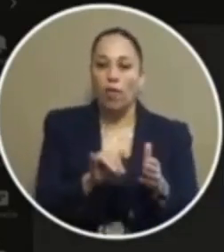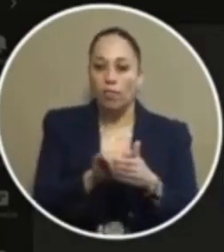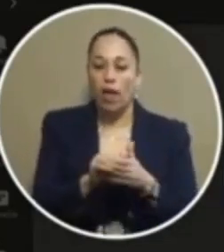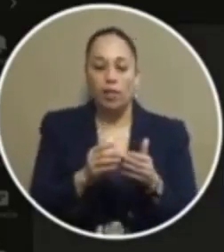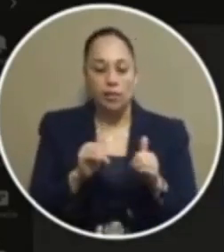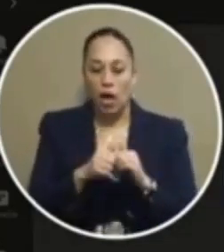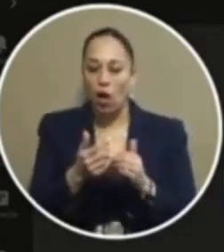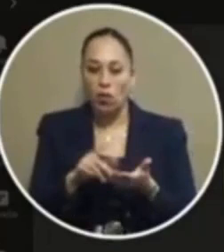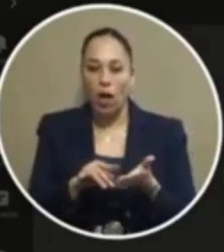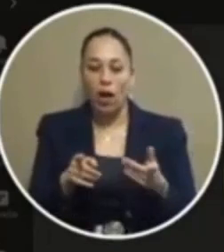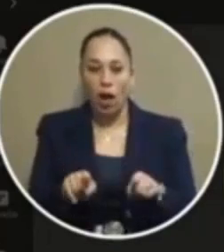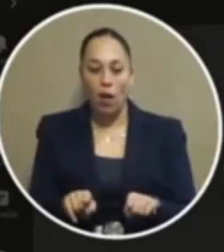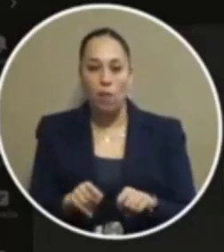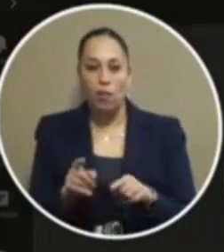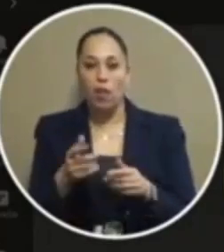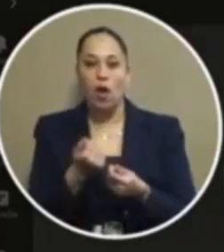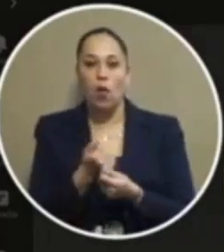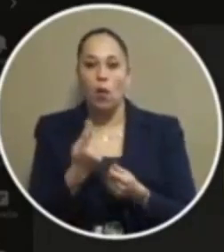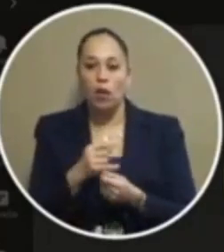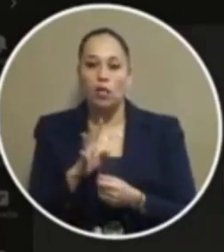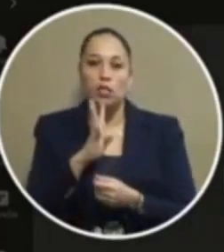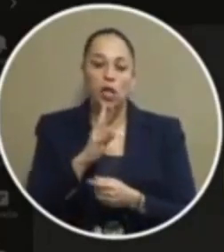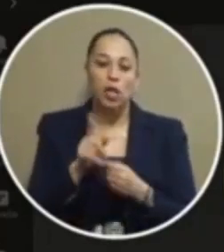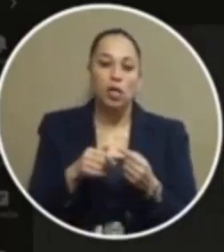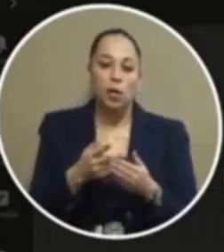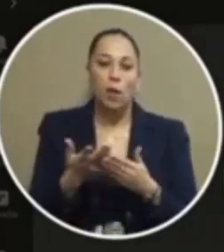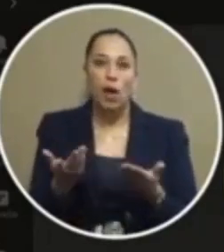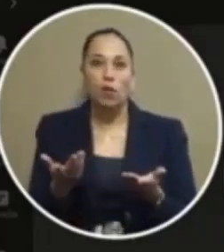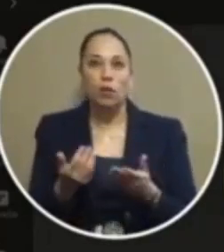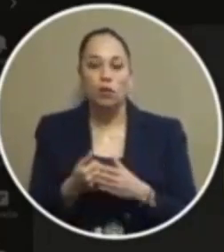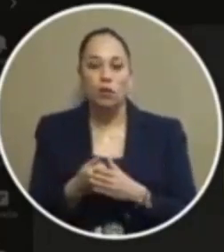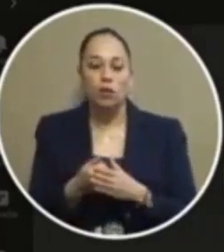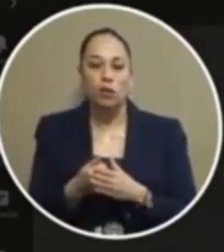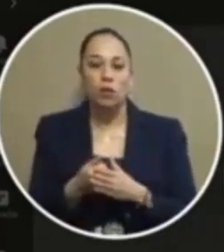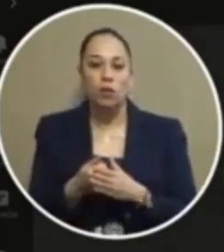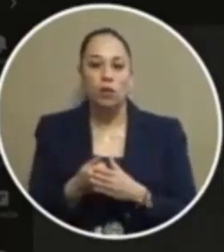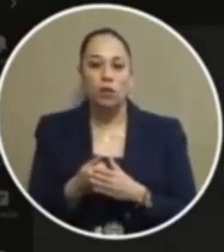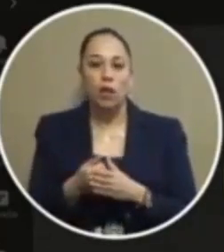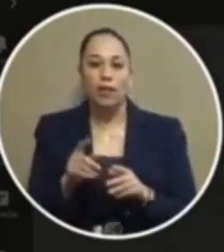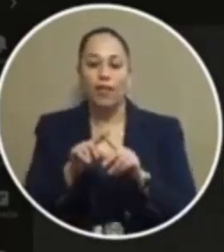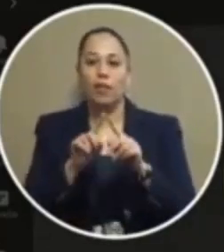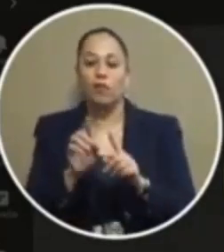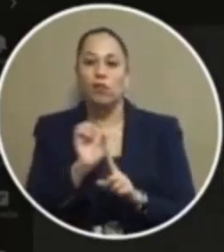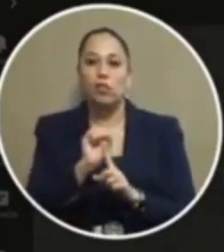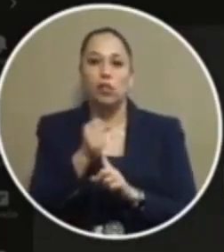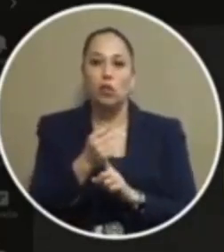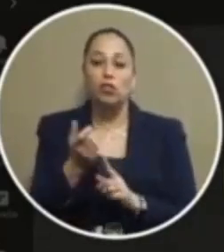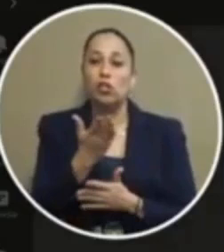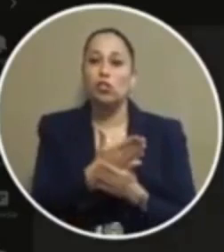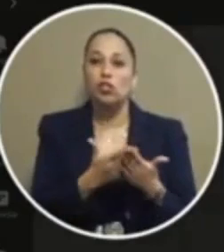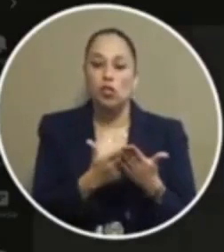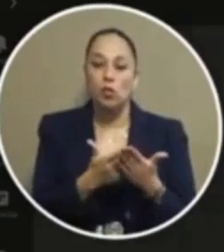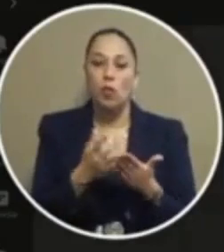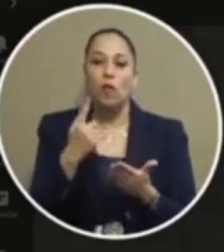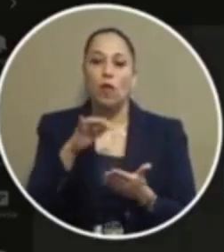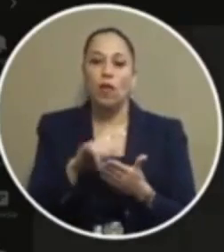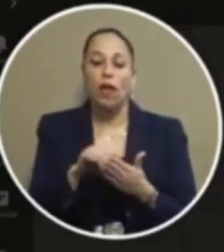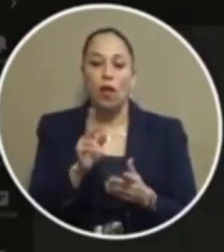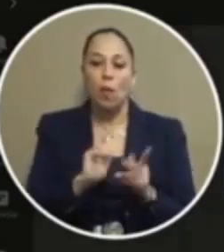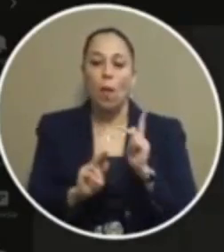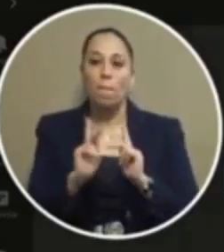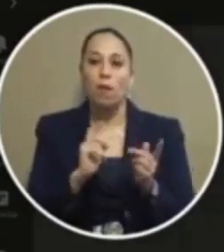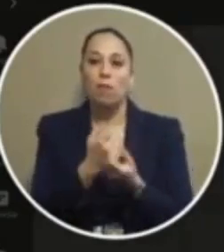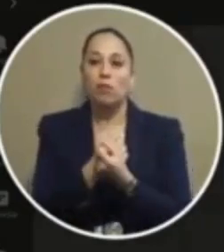it goes so we're not really talking about you know you're not talking about you know a dangerous situation because if someone poses the threat to public safety